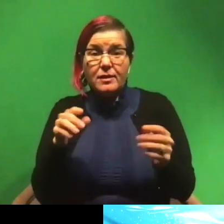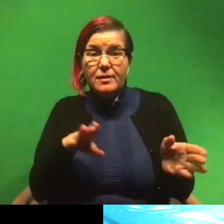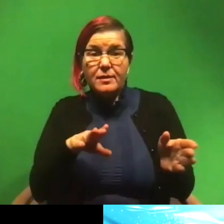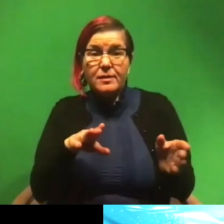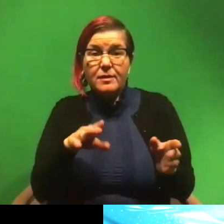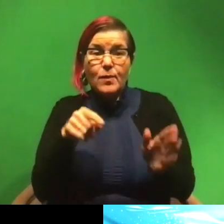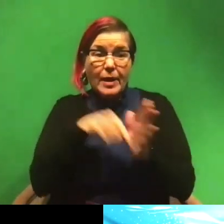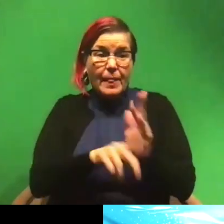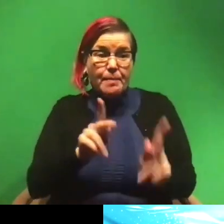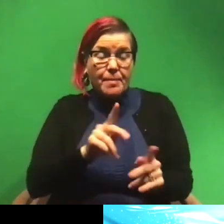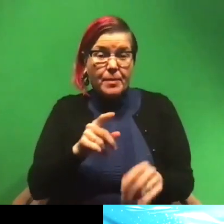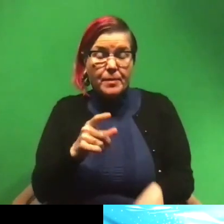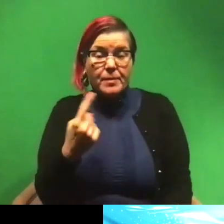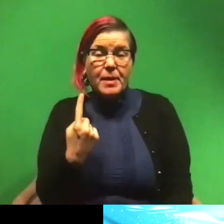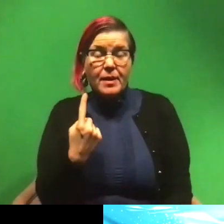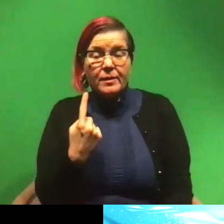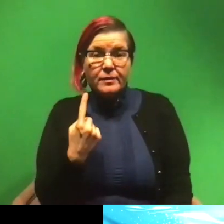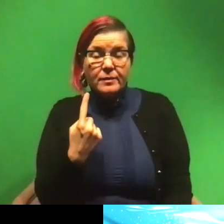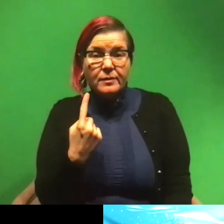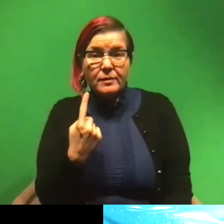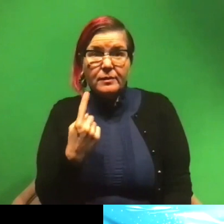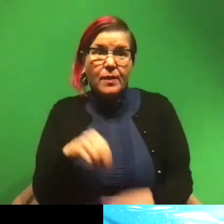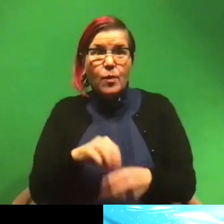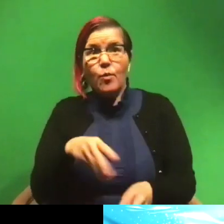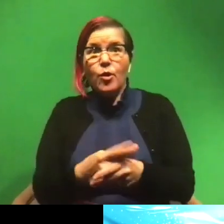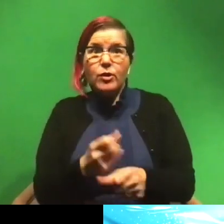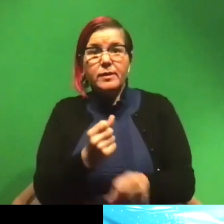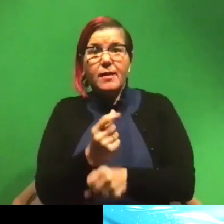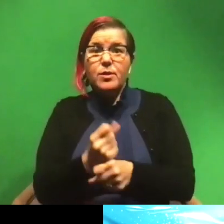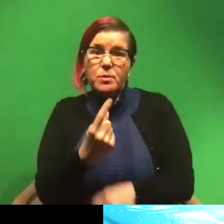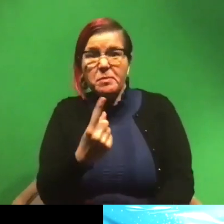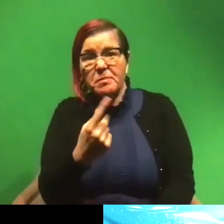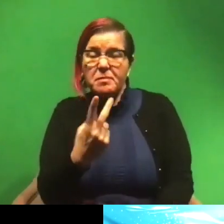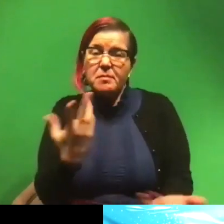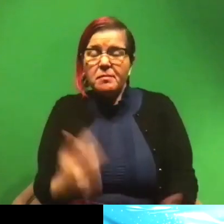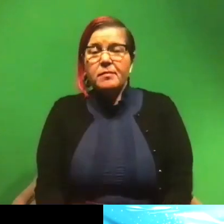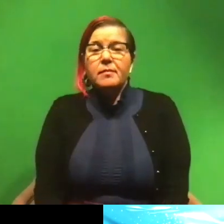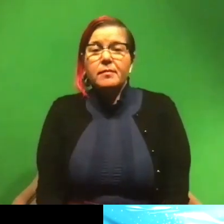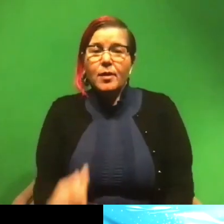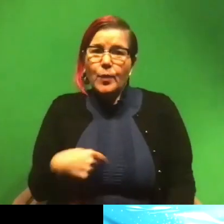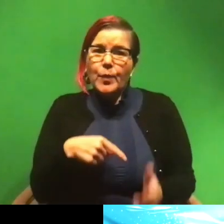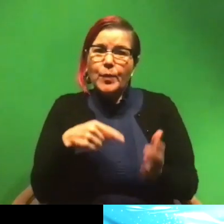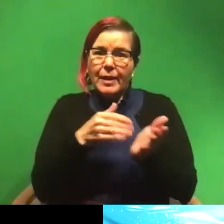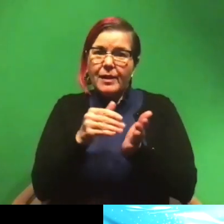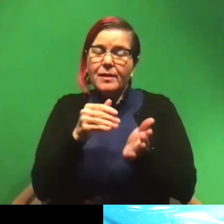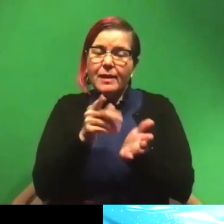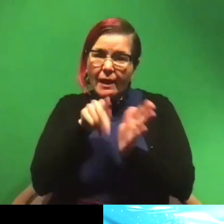uh, are like one, one in the world every year, one or two, and we kill hundreds of thousands of sharks. So they should